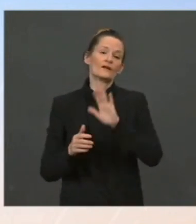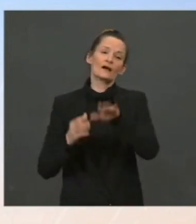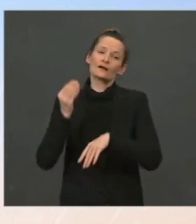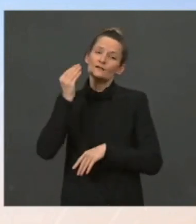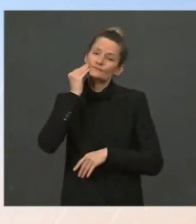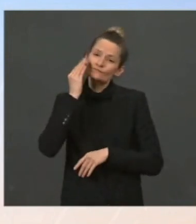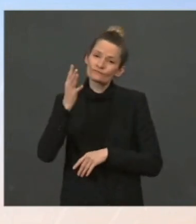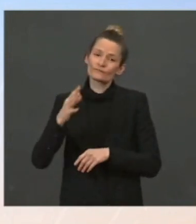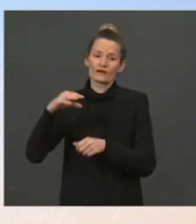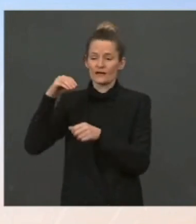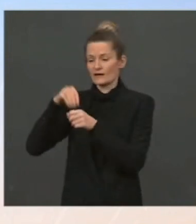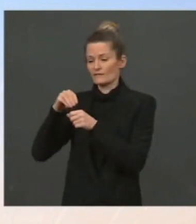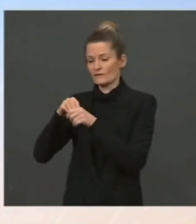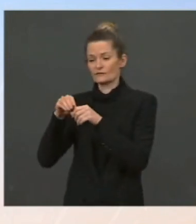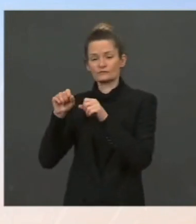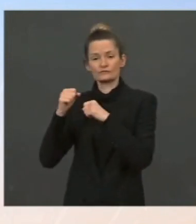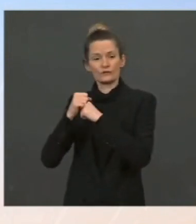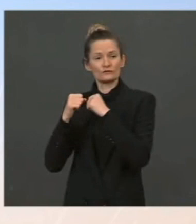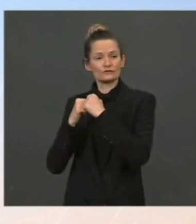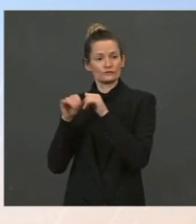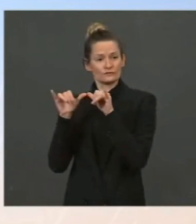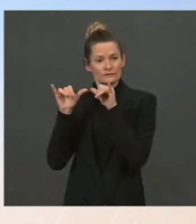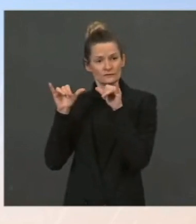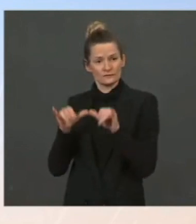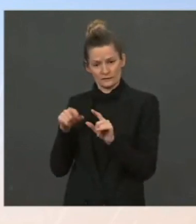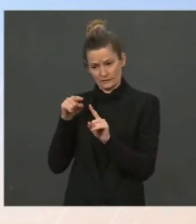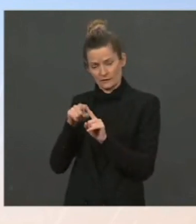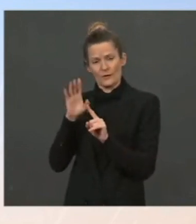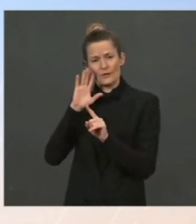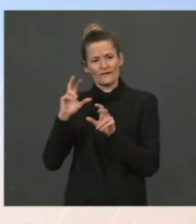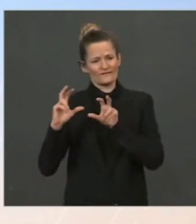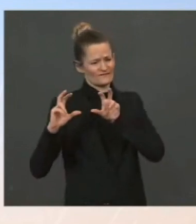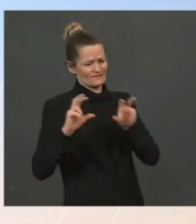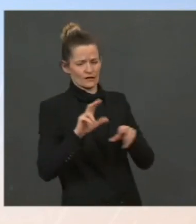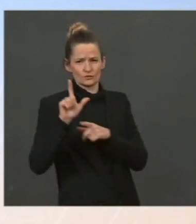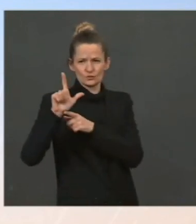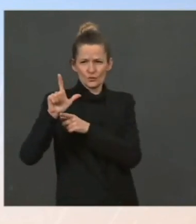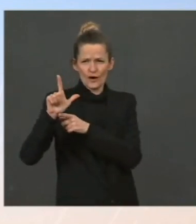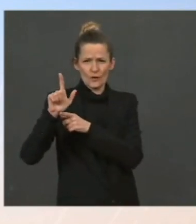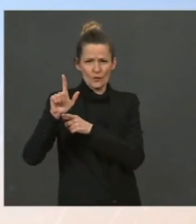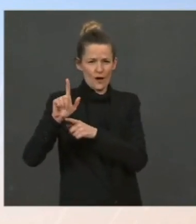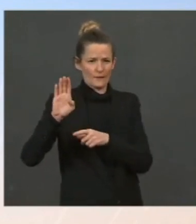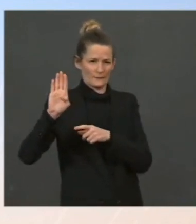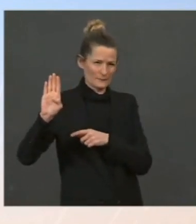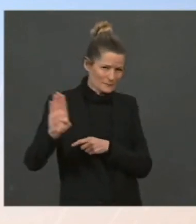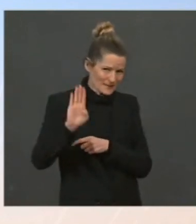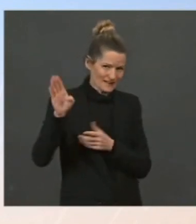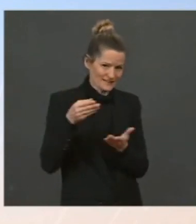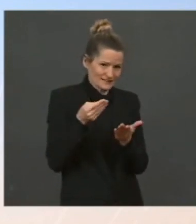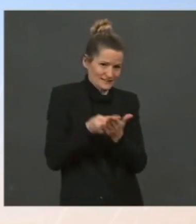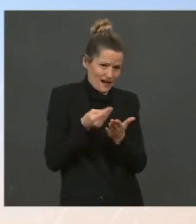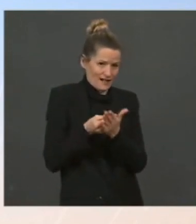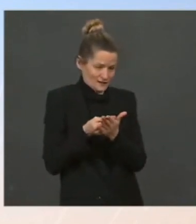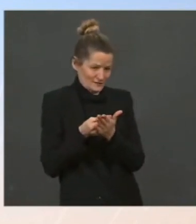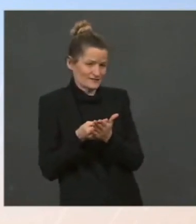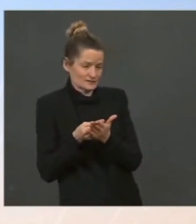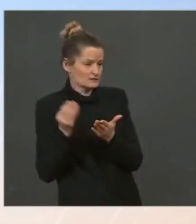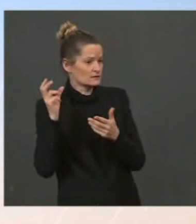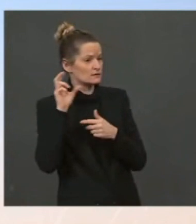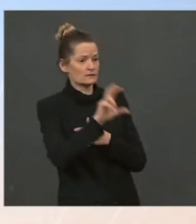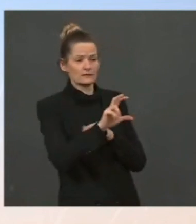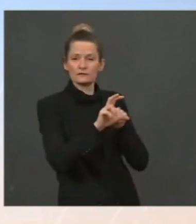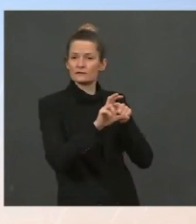law also invests $21 billion in demonstration projects for technologies like clean hydrogen and